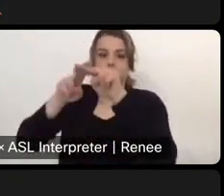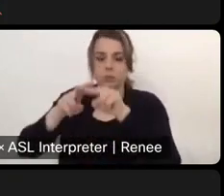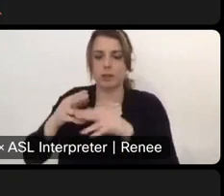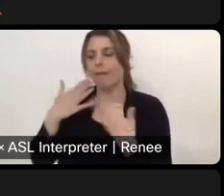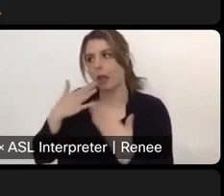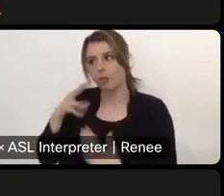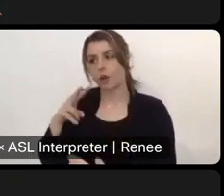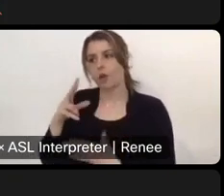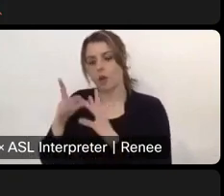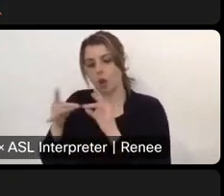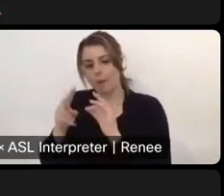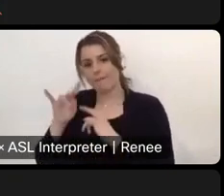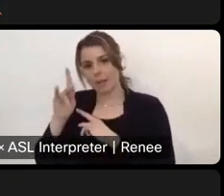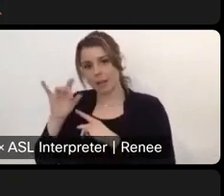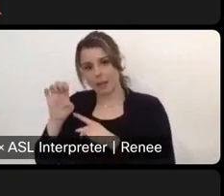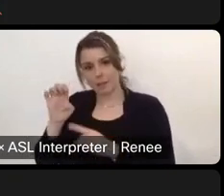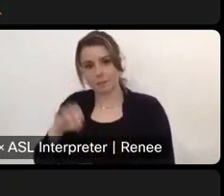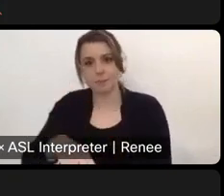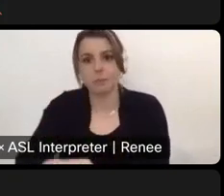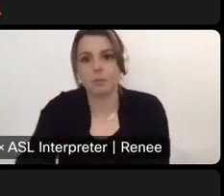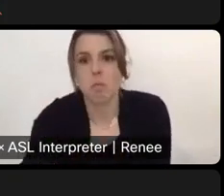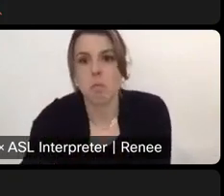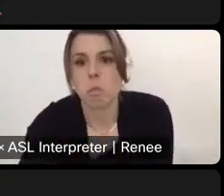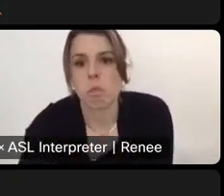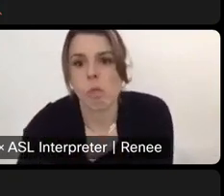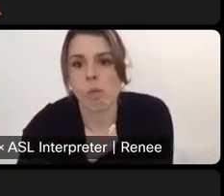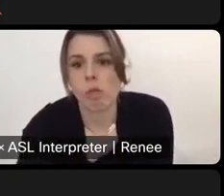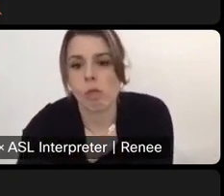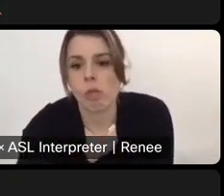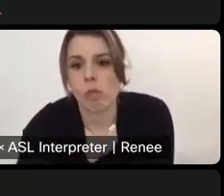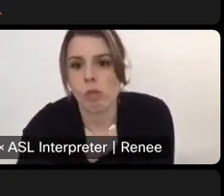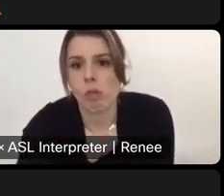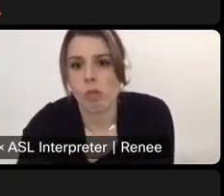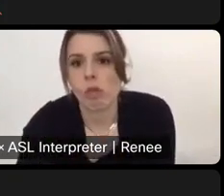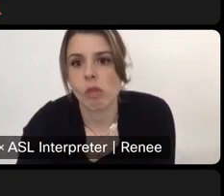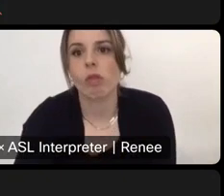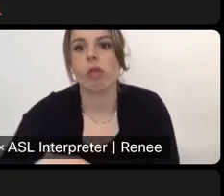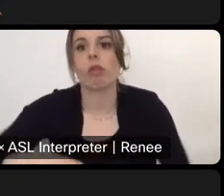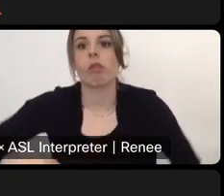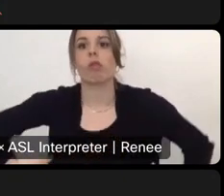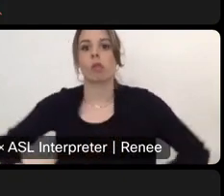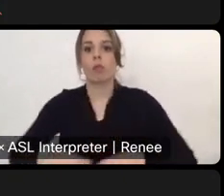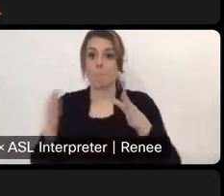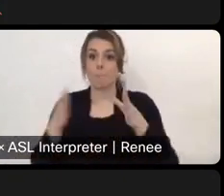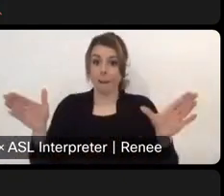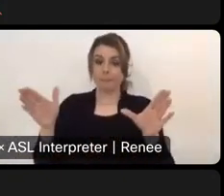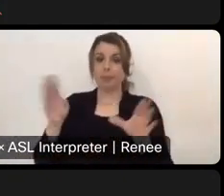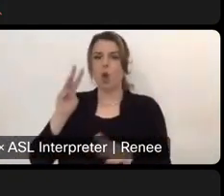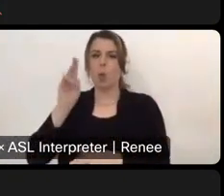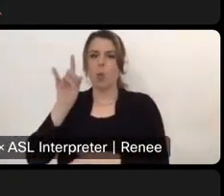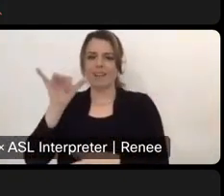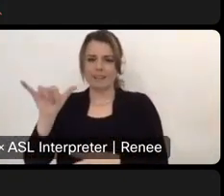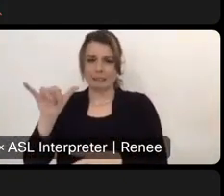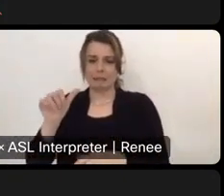comment, Vicki. Um, Wendy, our marketing manager says the public's encouraged to provide comments on the New Mexico